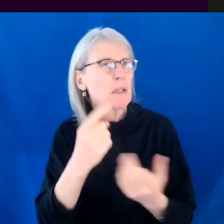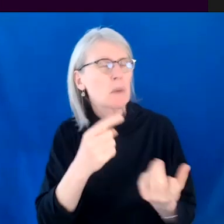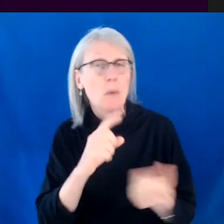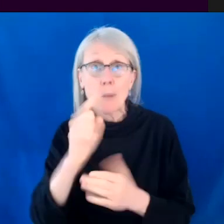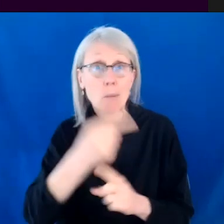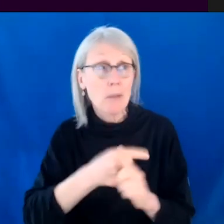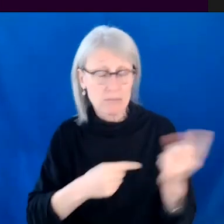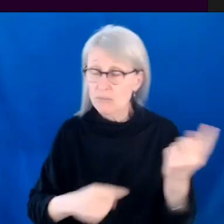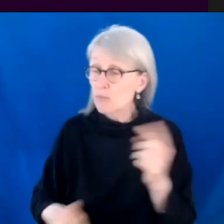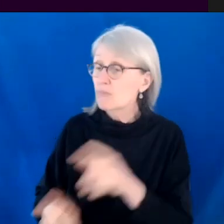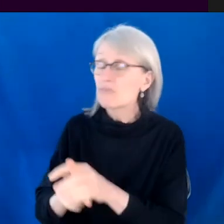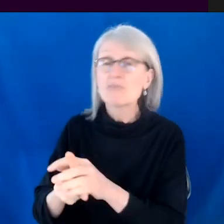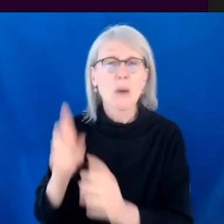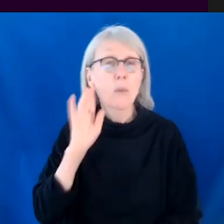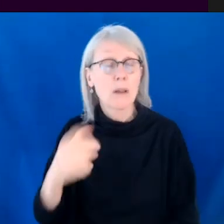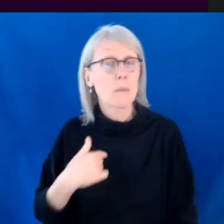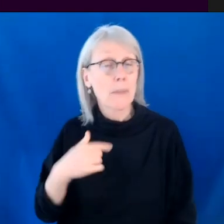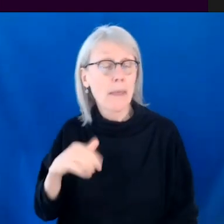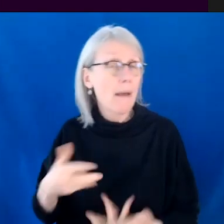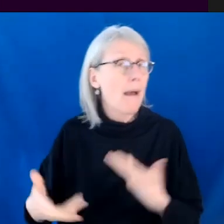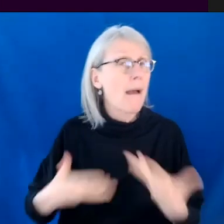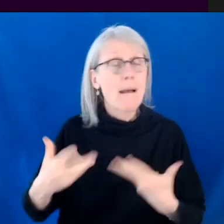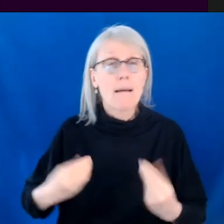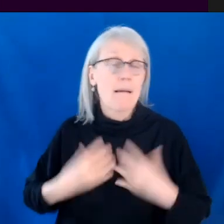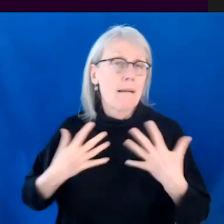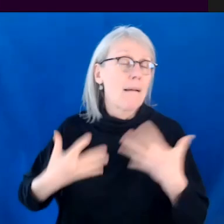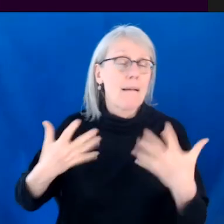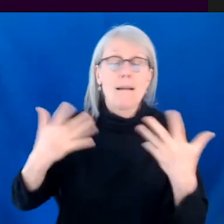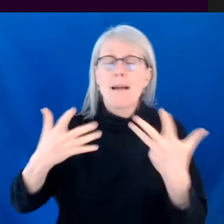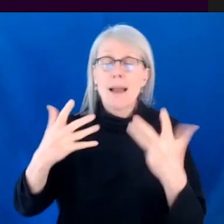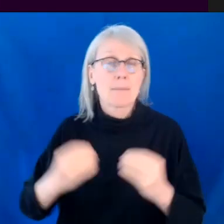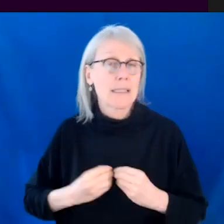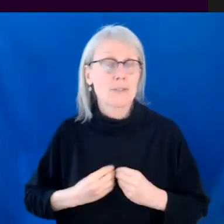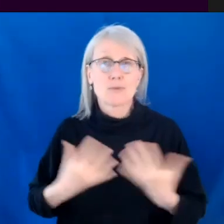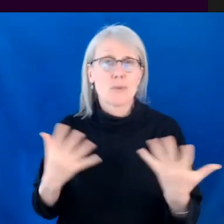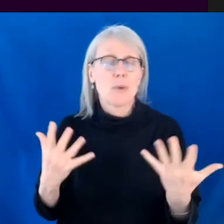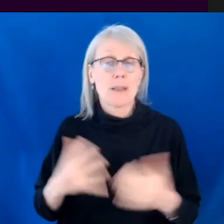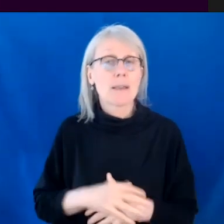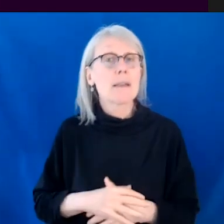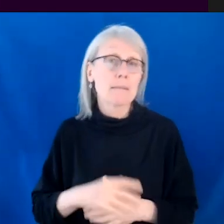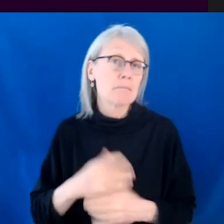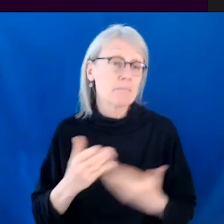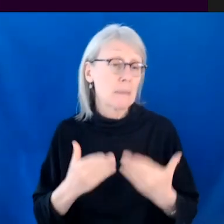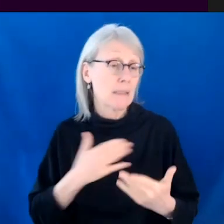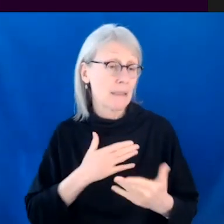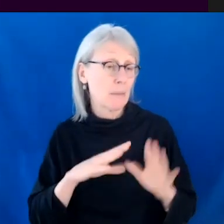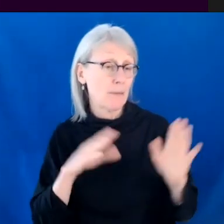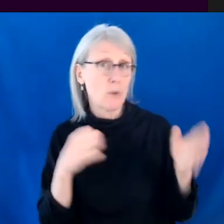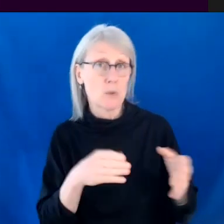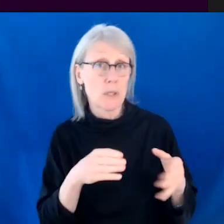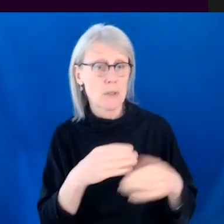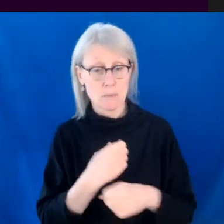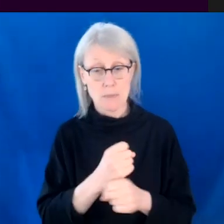month, I'll do it because it brings me so much joy. And as much as they're, my focus right now is creating